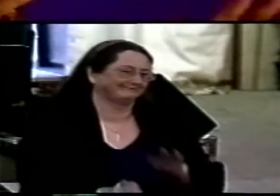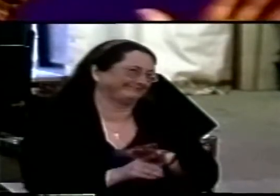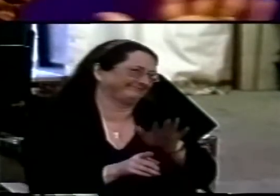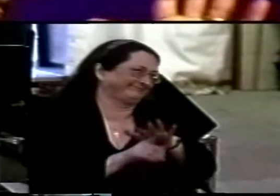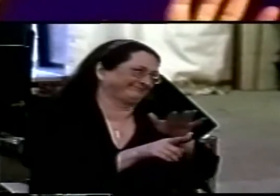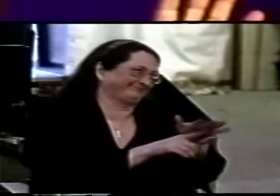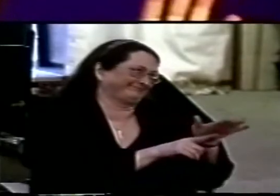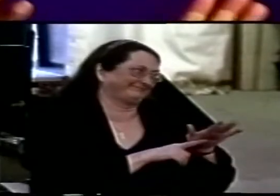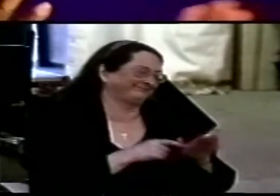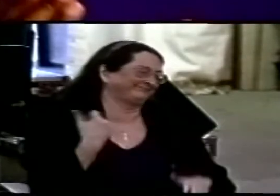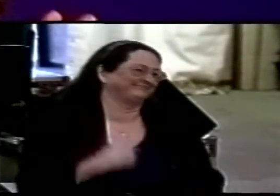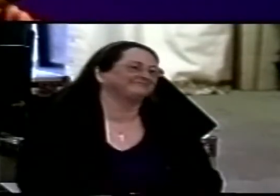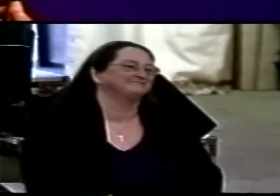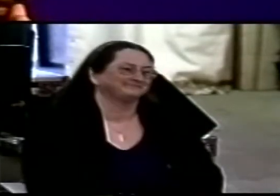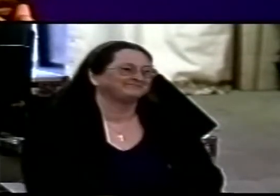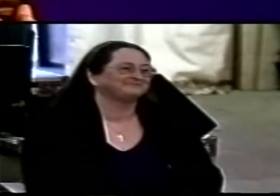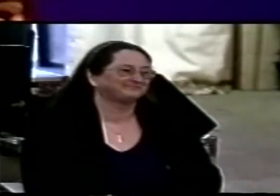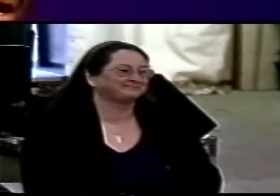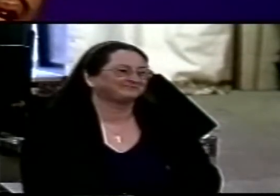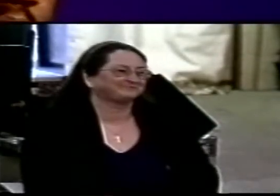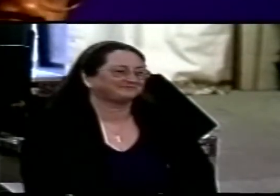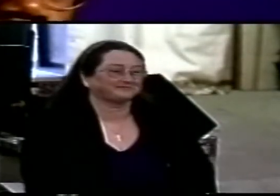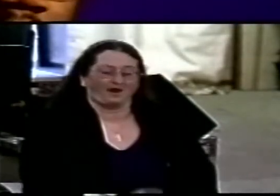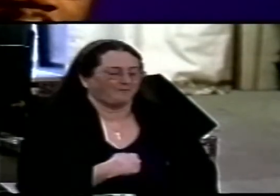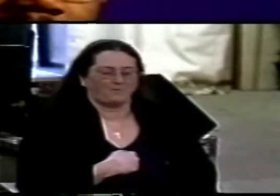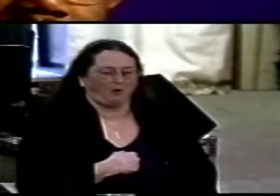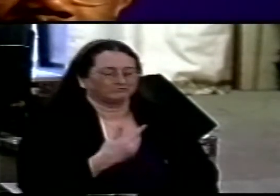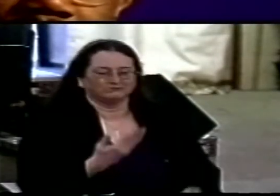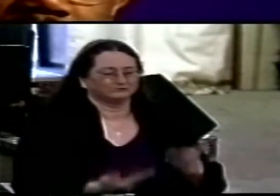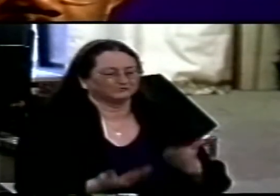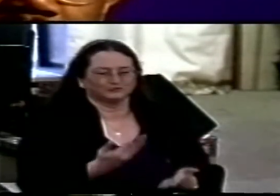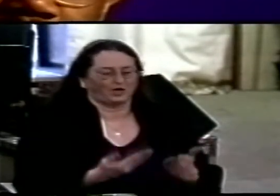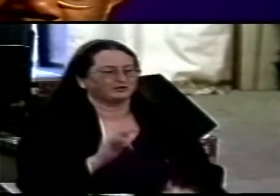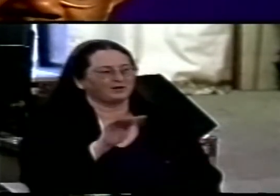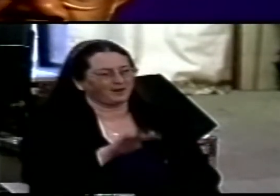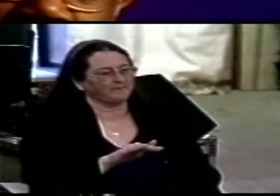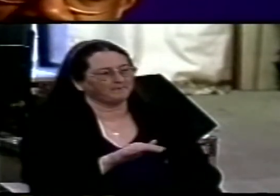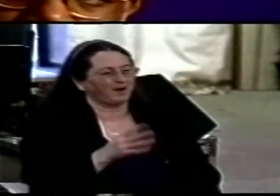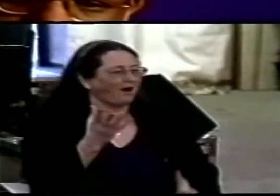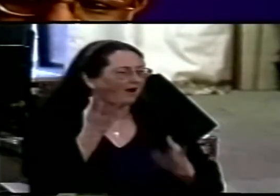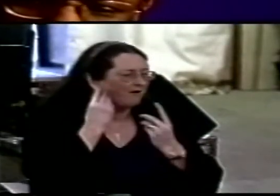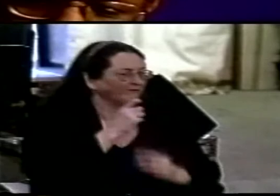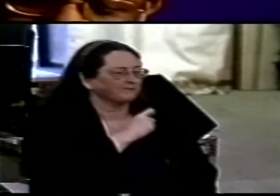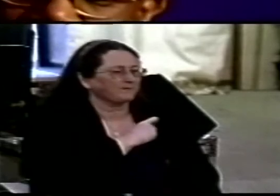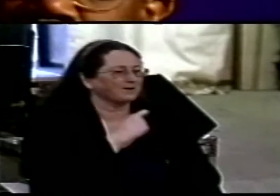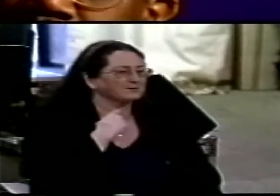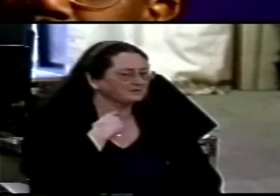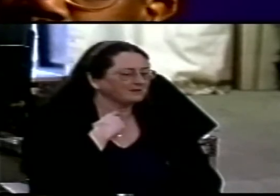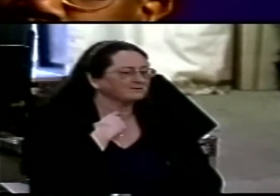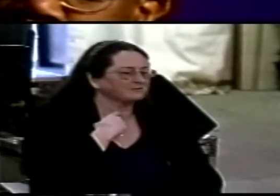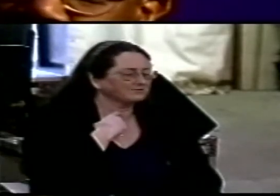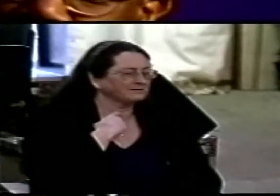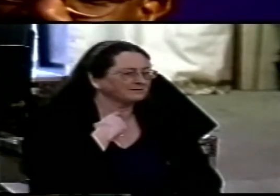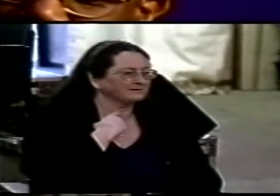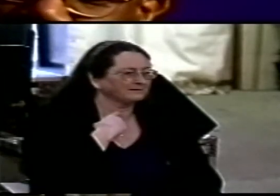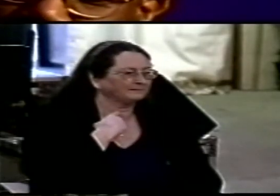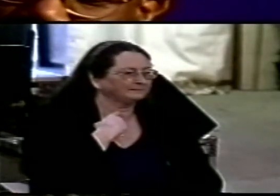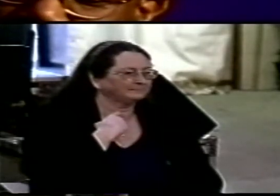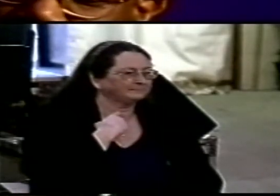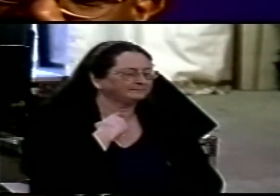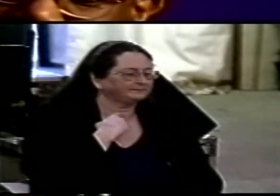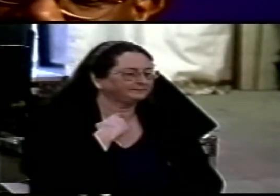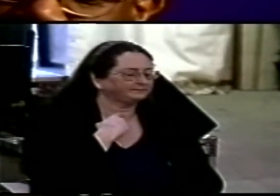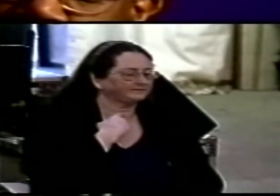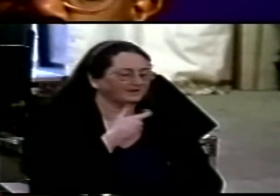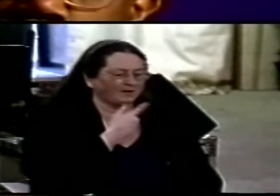whatever you make of it and I'm not making any value judgments here the one thing I heard from a group of ministers was that two sets of